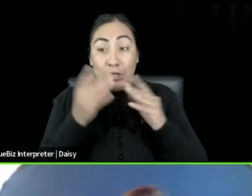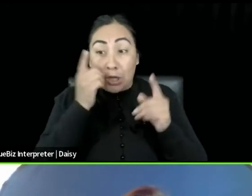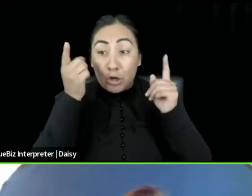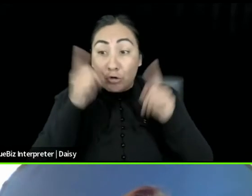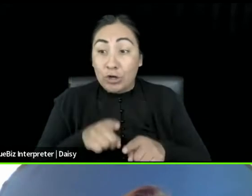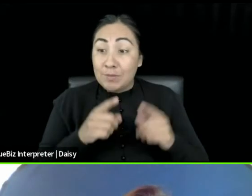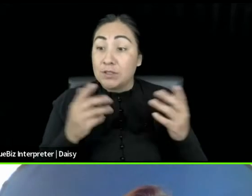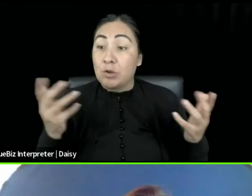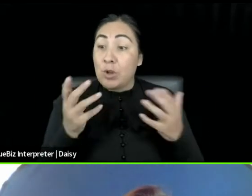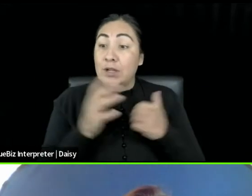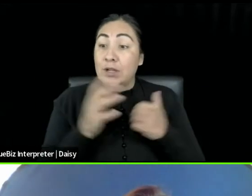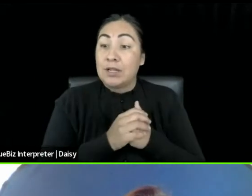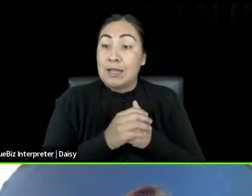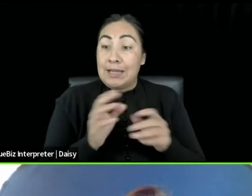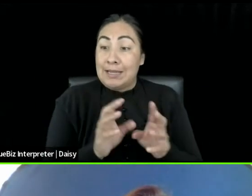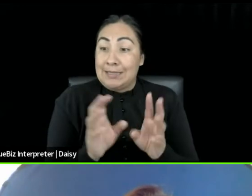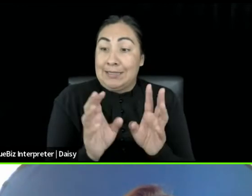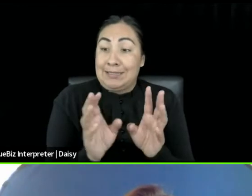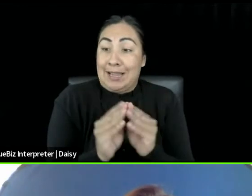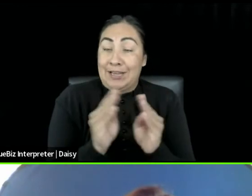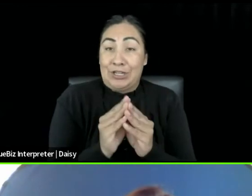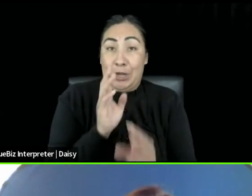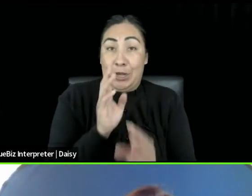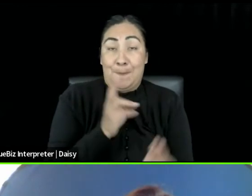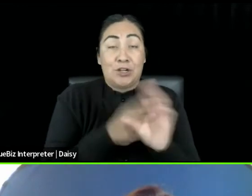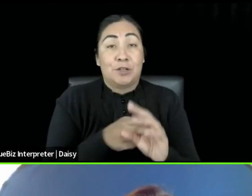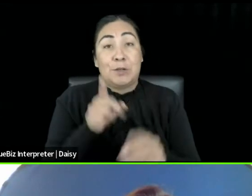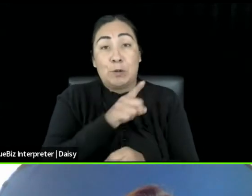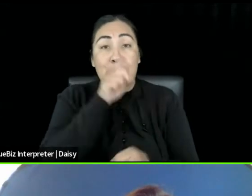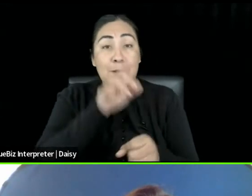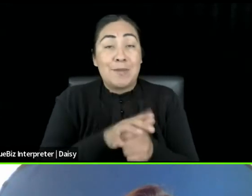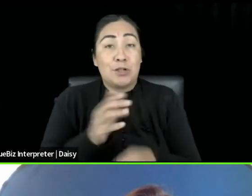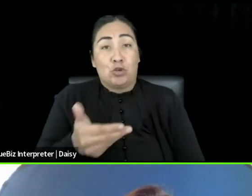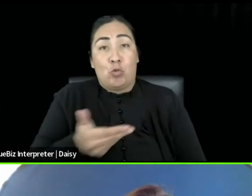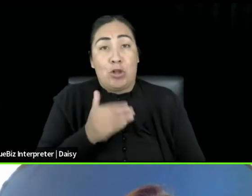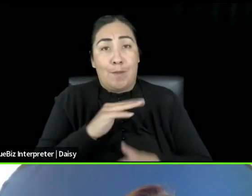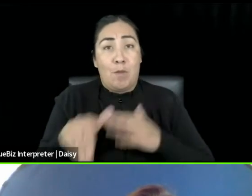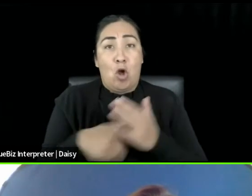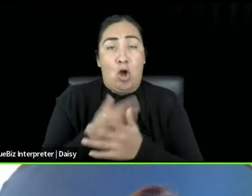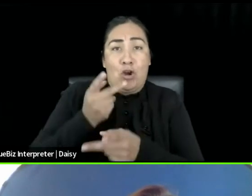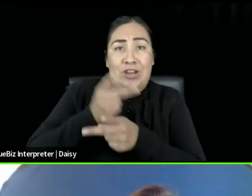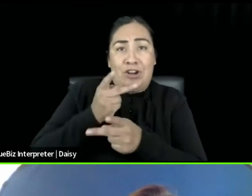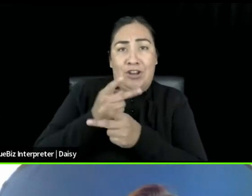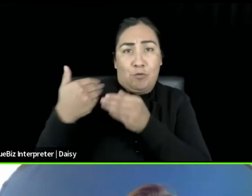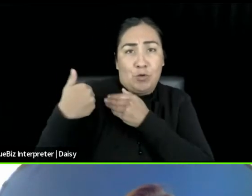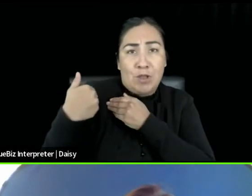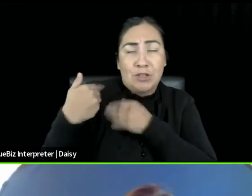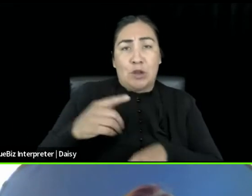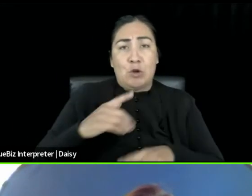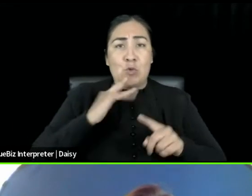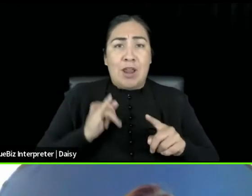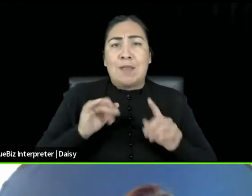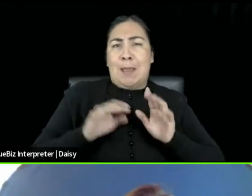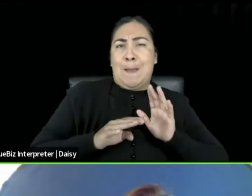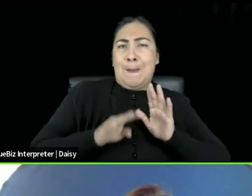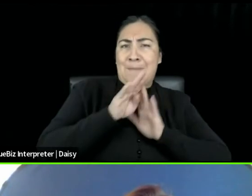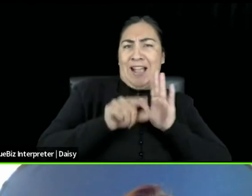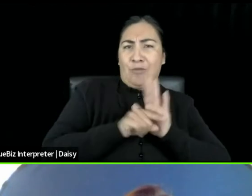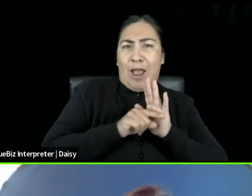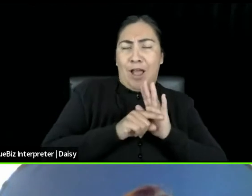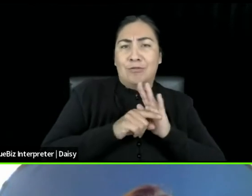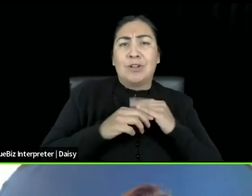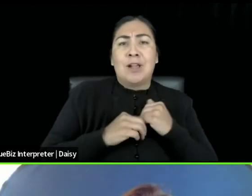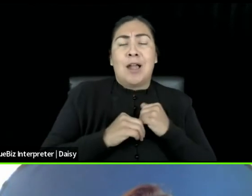participant, you commit with us to welcome all caregiving responsibilities and realities in the background or foreground of any